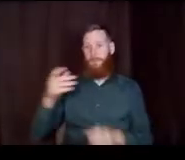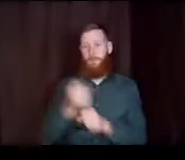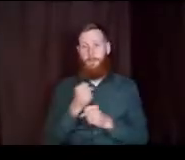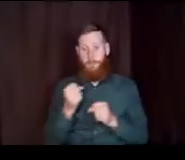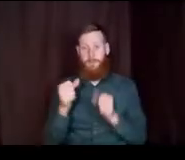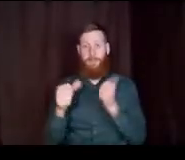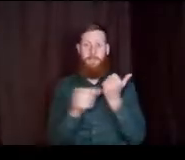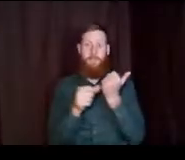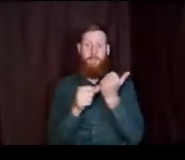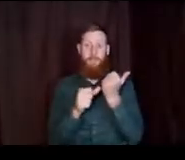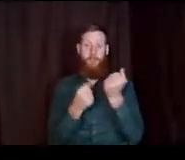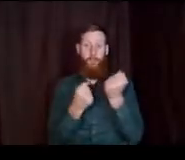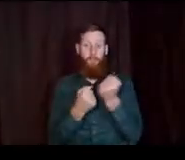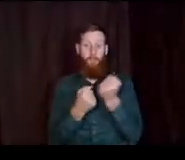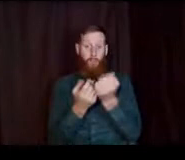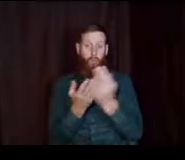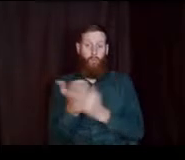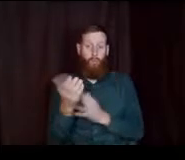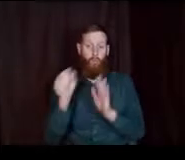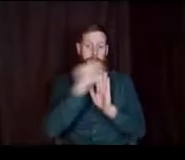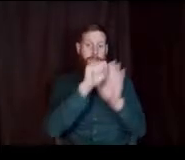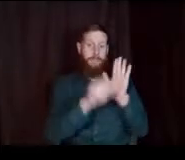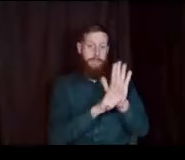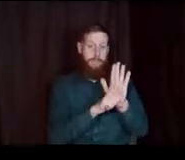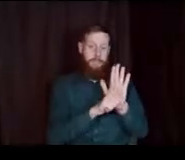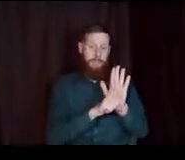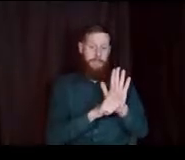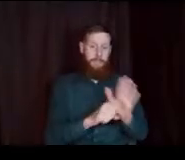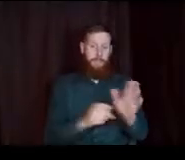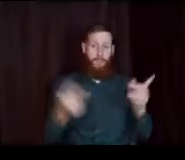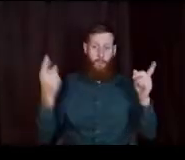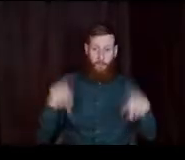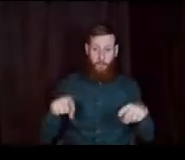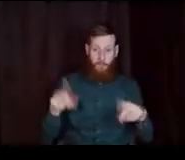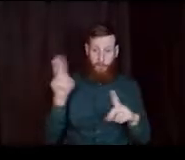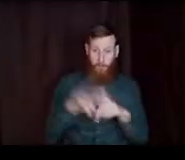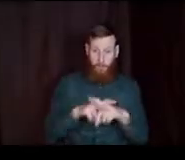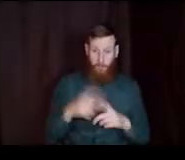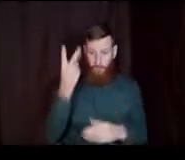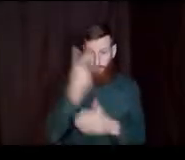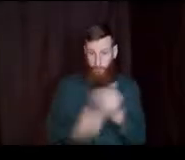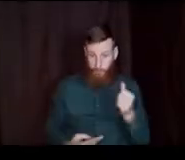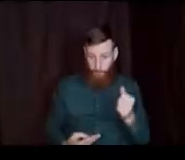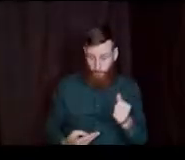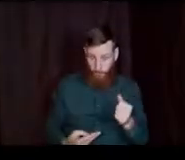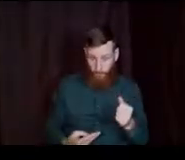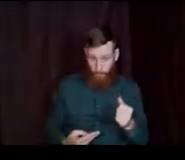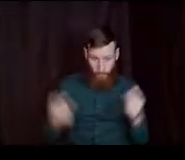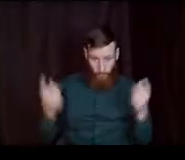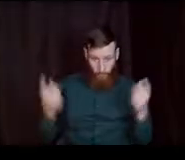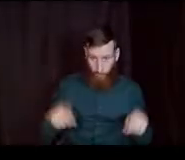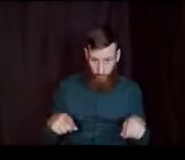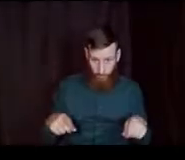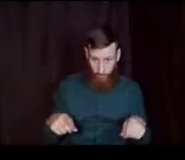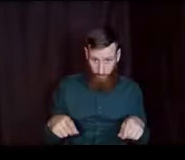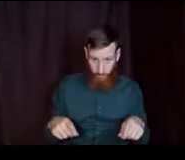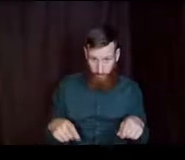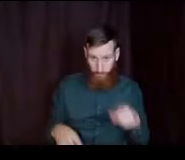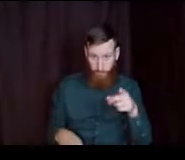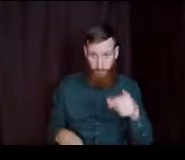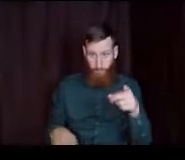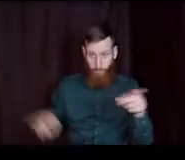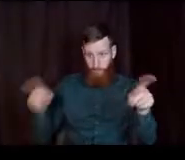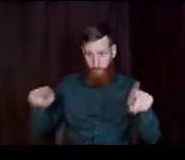state. You know what happens when you apply for both applications? Number one, you all give me a bunch of gray hairs.